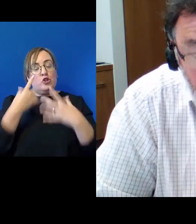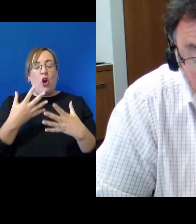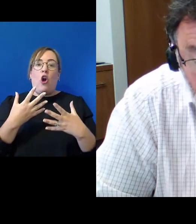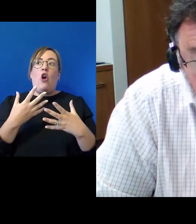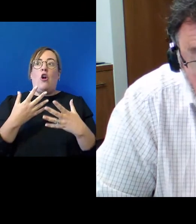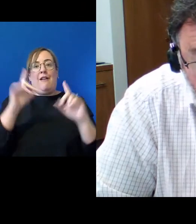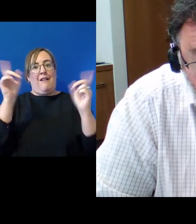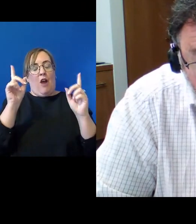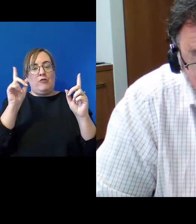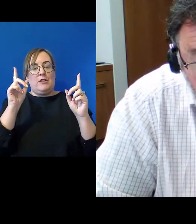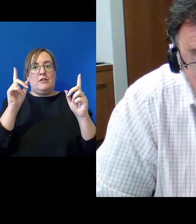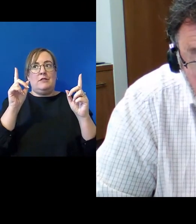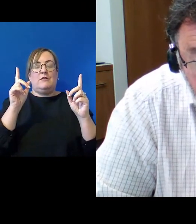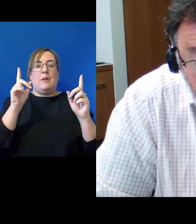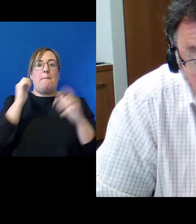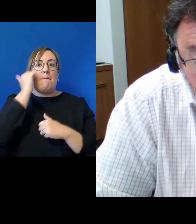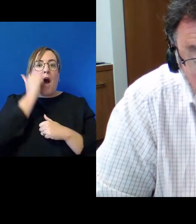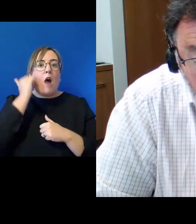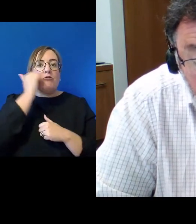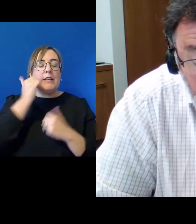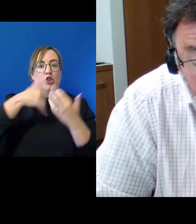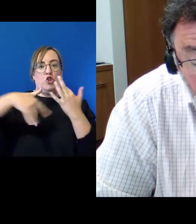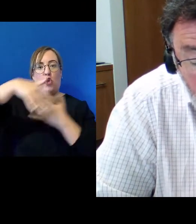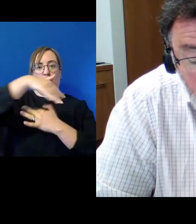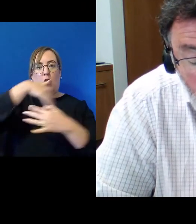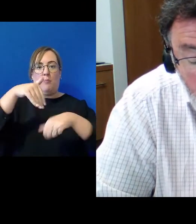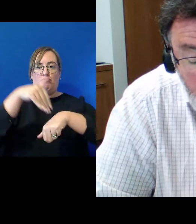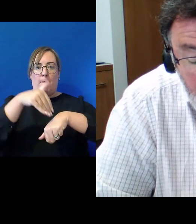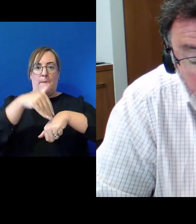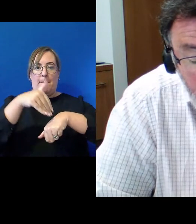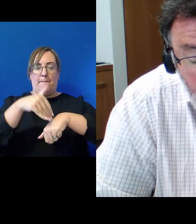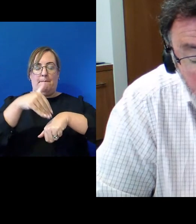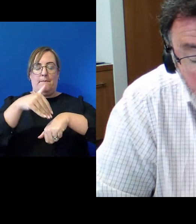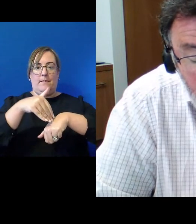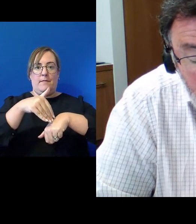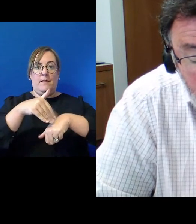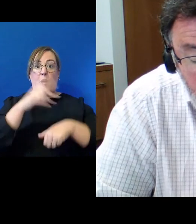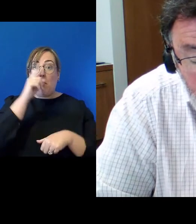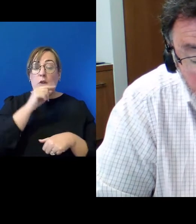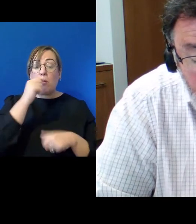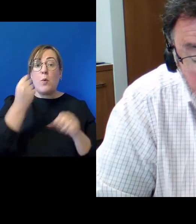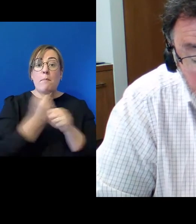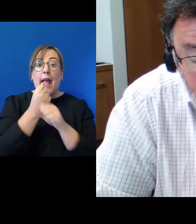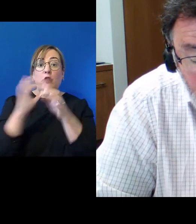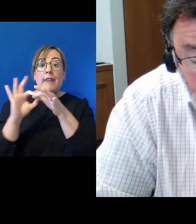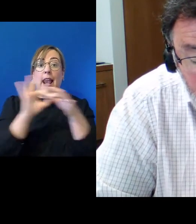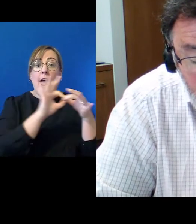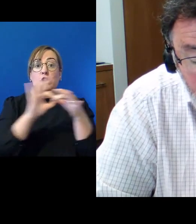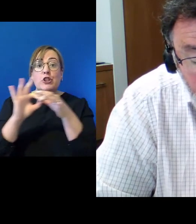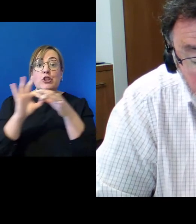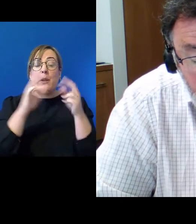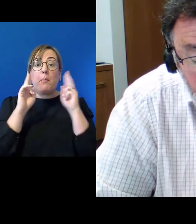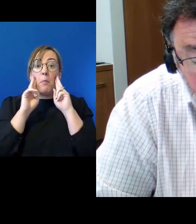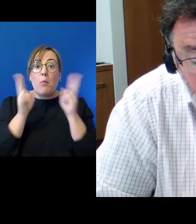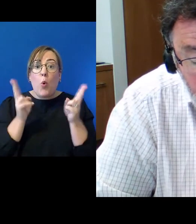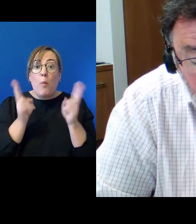Māori social problems. Will it be possible to normalise Crown-Mauri relations as the architects of the treaty settlement